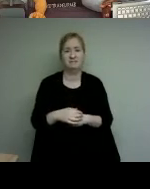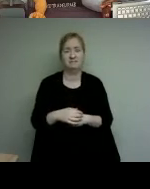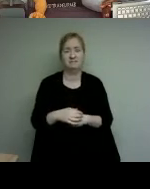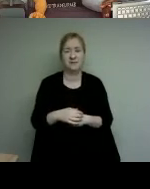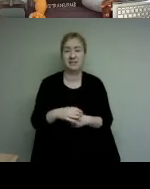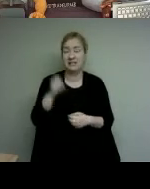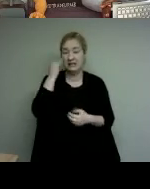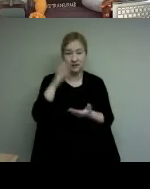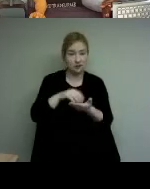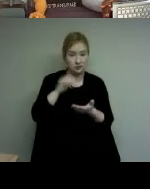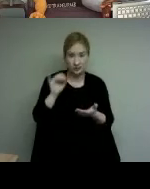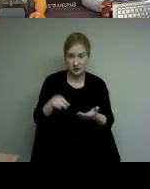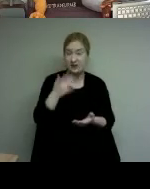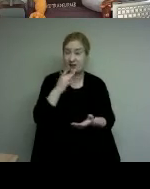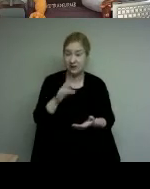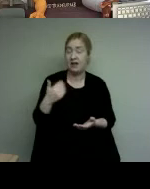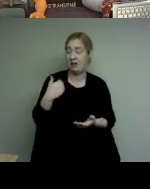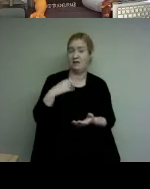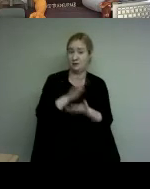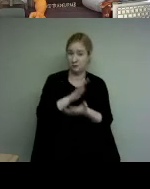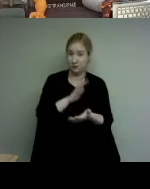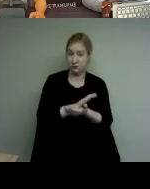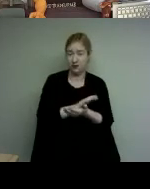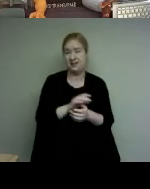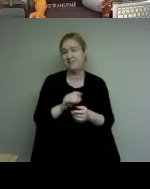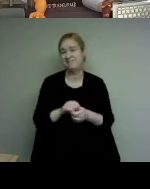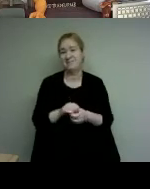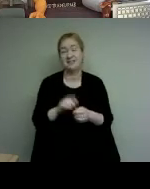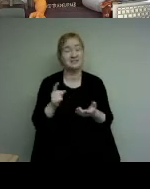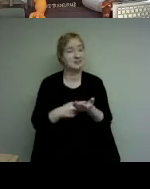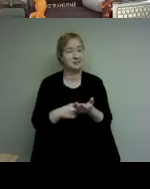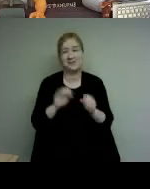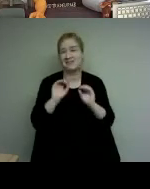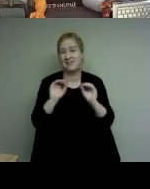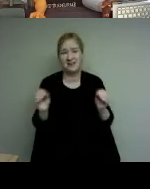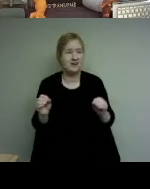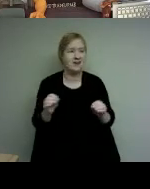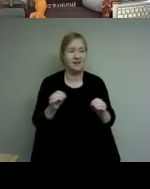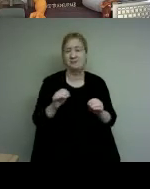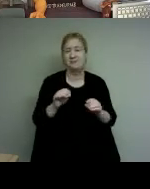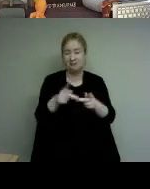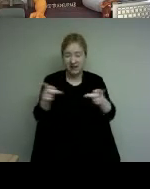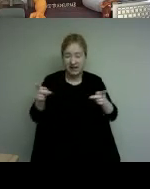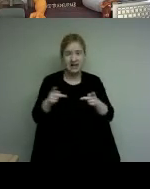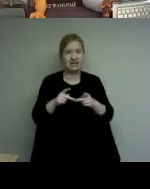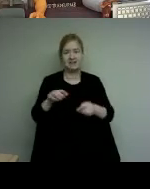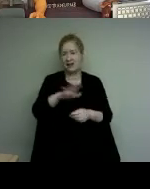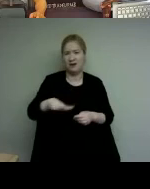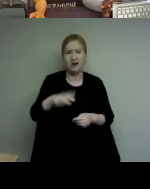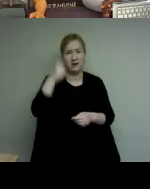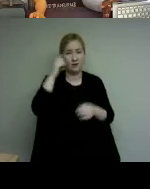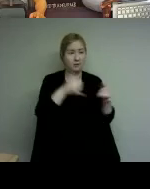enough to have a school but do not have a place to go play and burn off energy they usually go home after